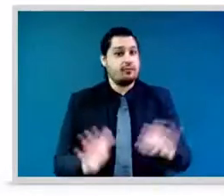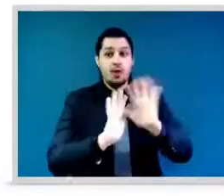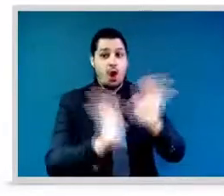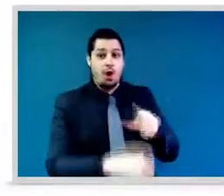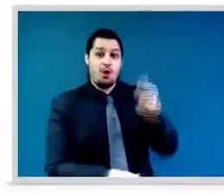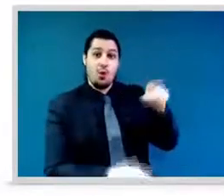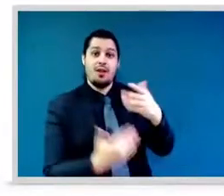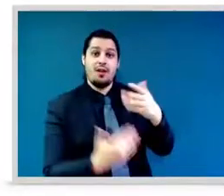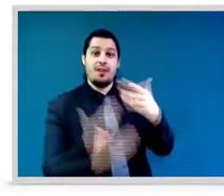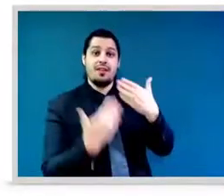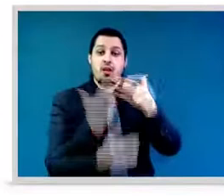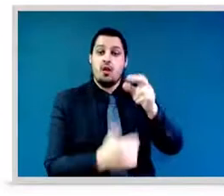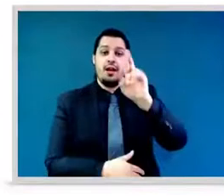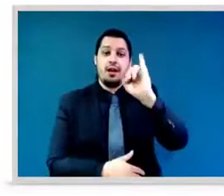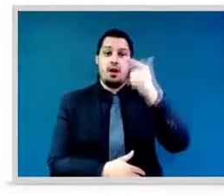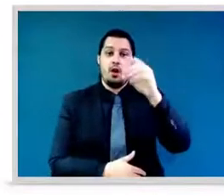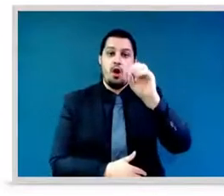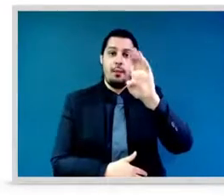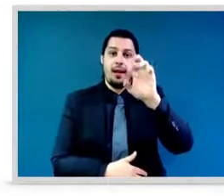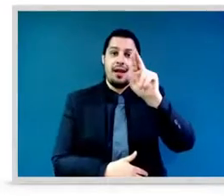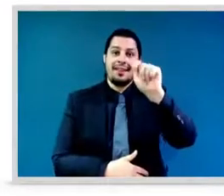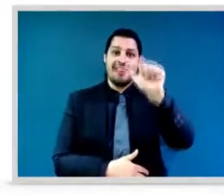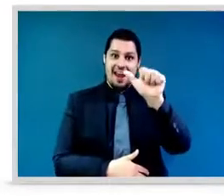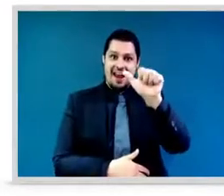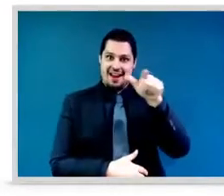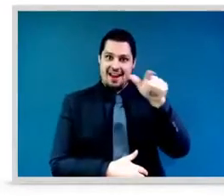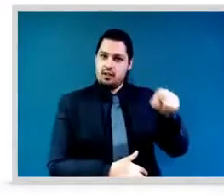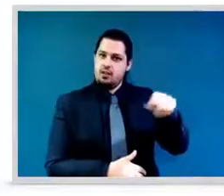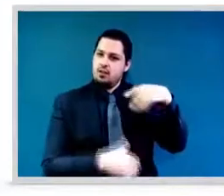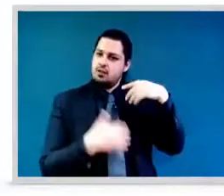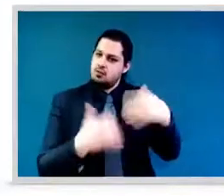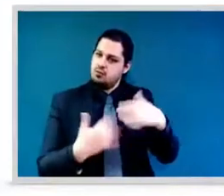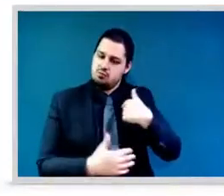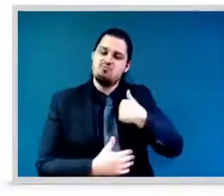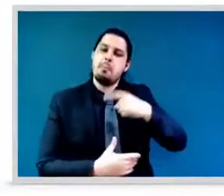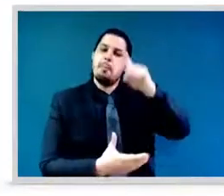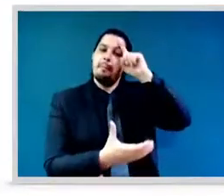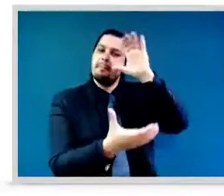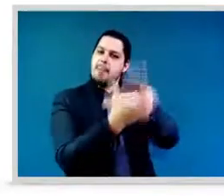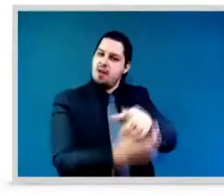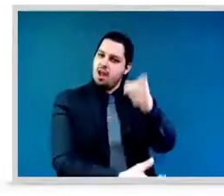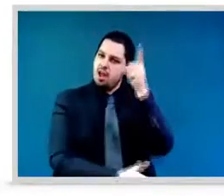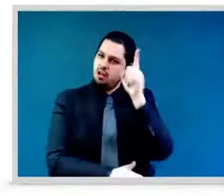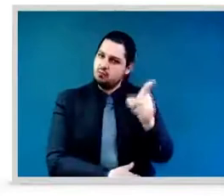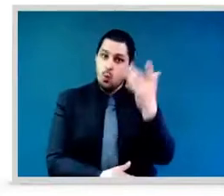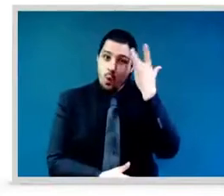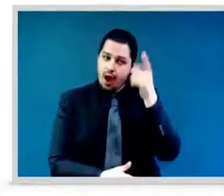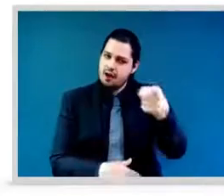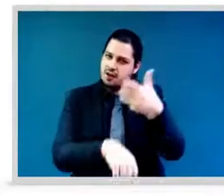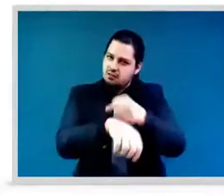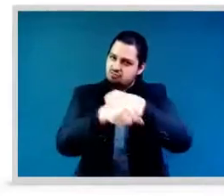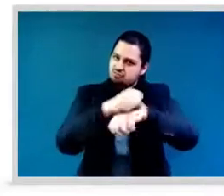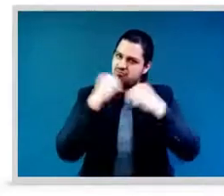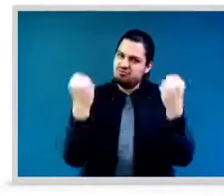end. It's not, the end is not in sight. We're overcoming thousands of years of